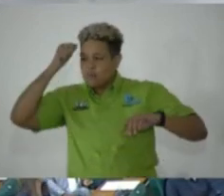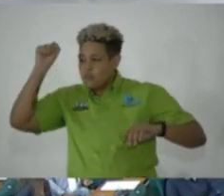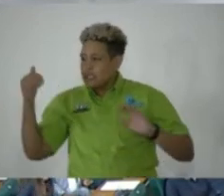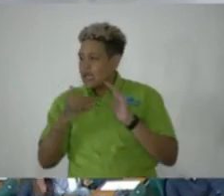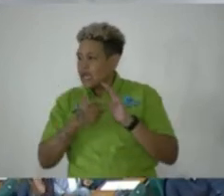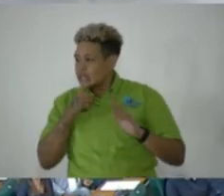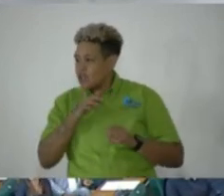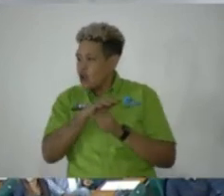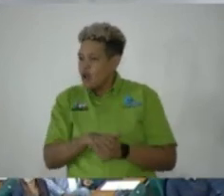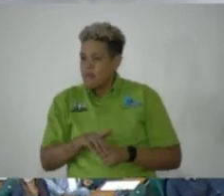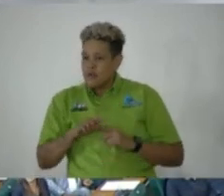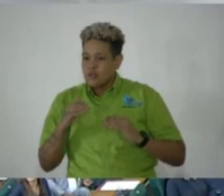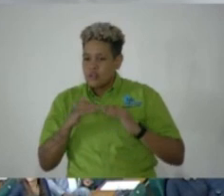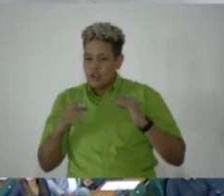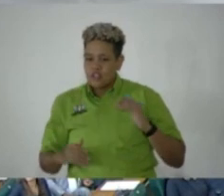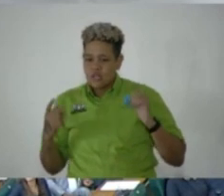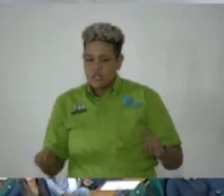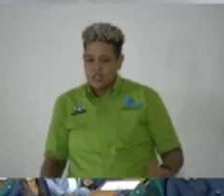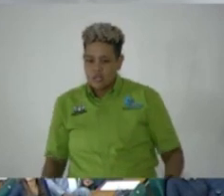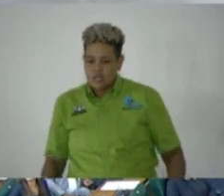oppression and injustice affecting his people.